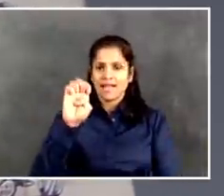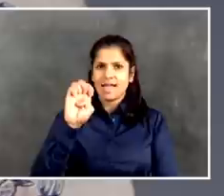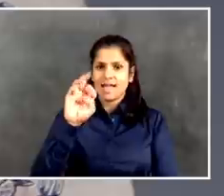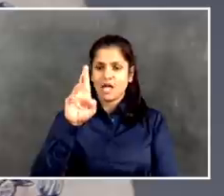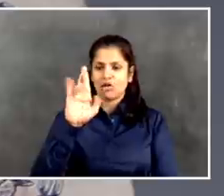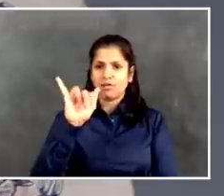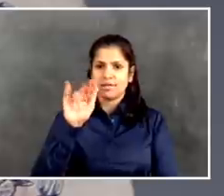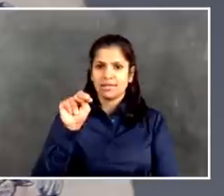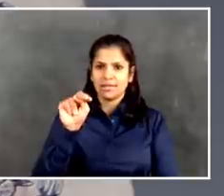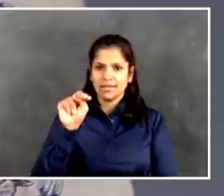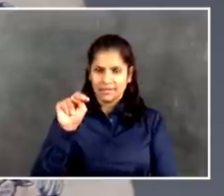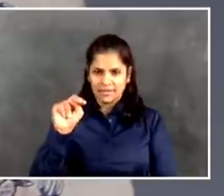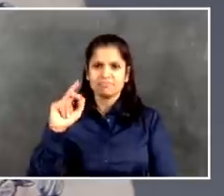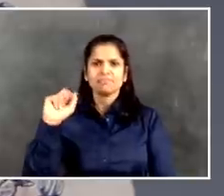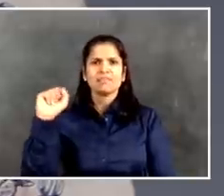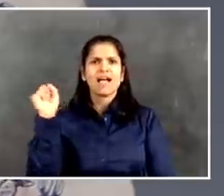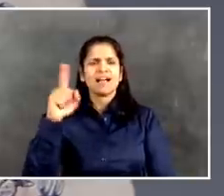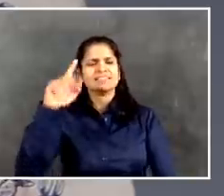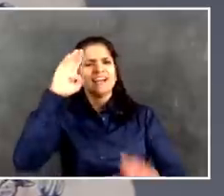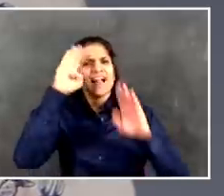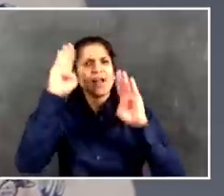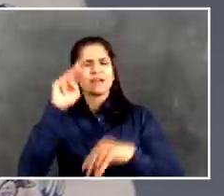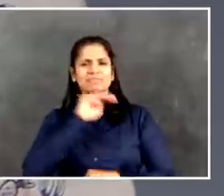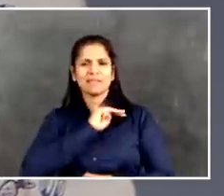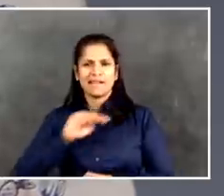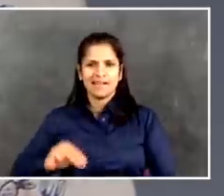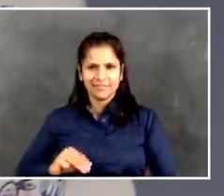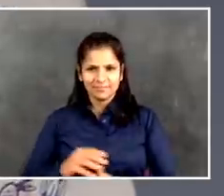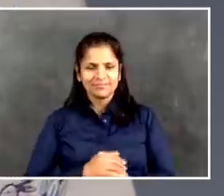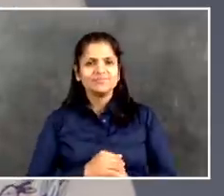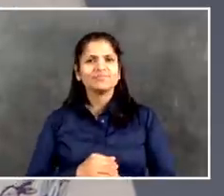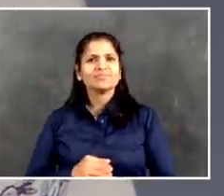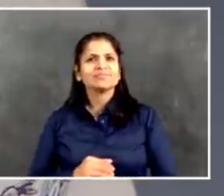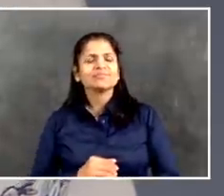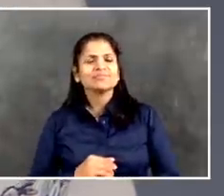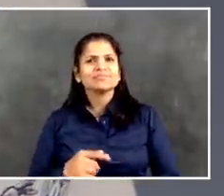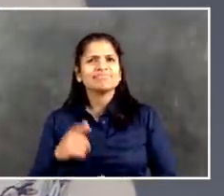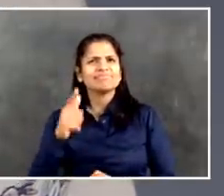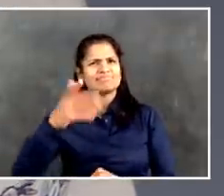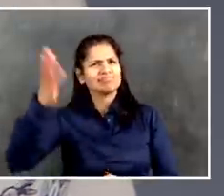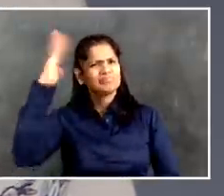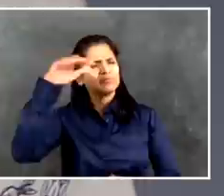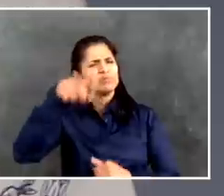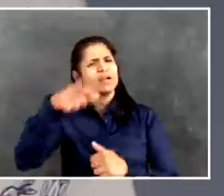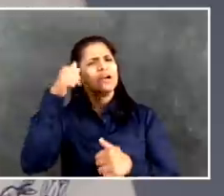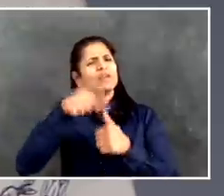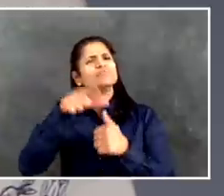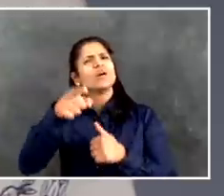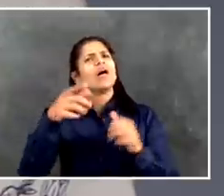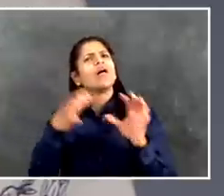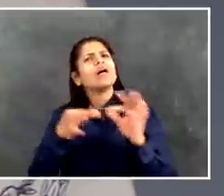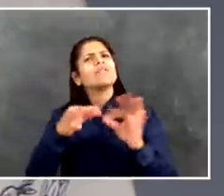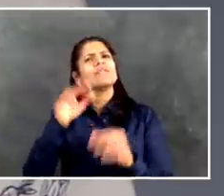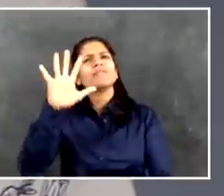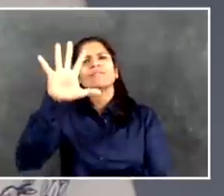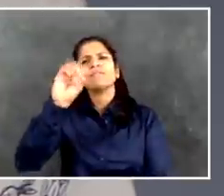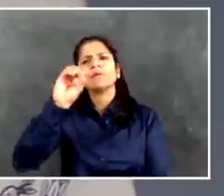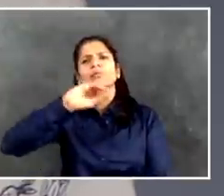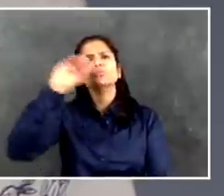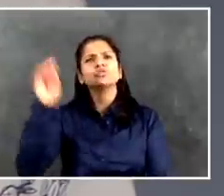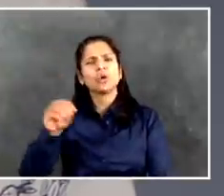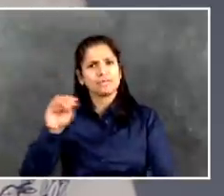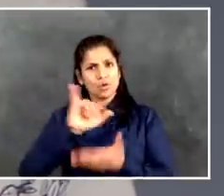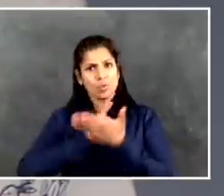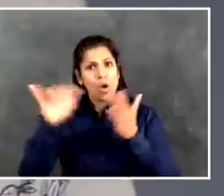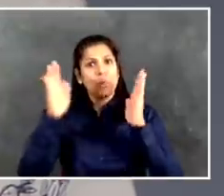said previously you thought that half of New Yorkers would contract this virus. Is that still a prediction